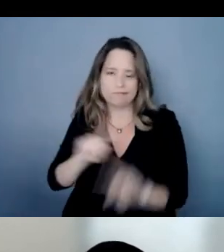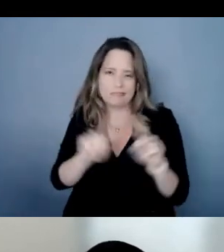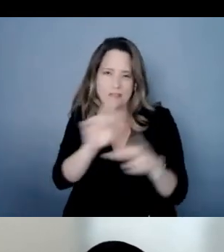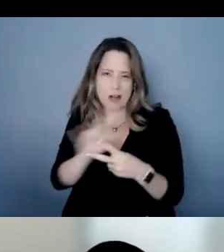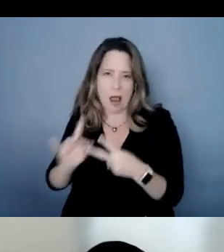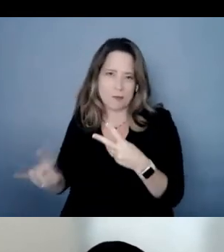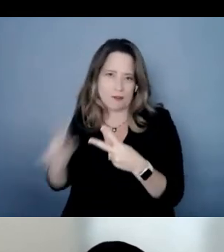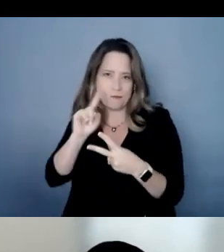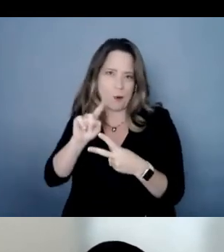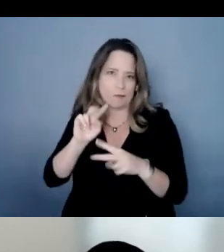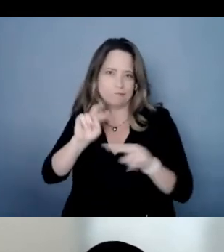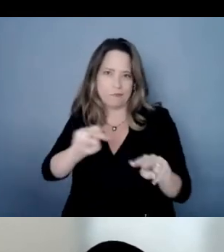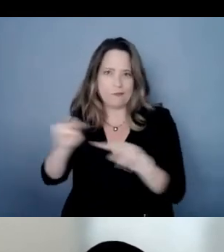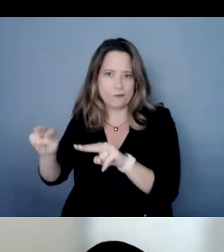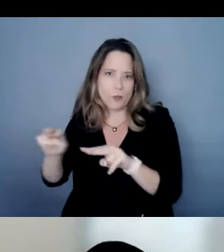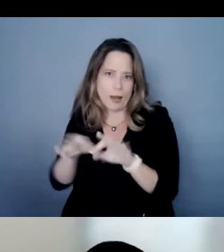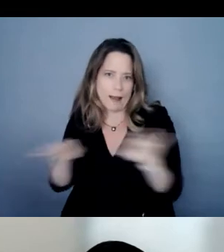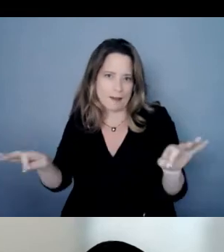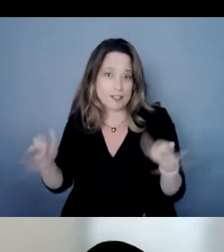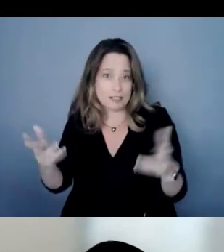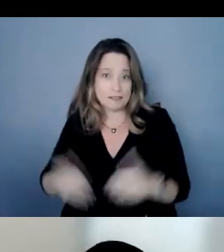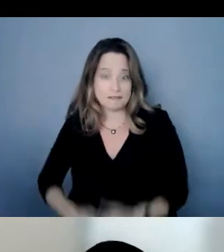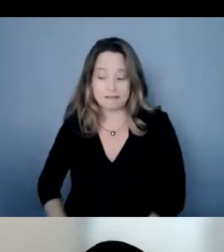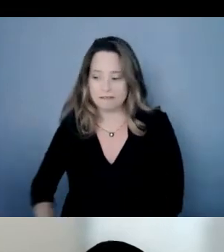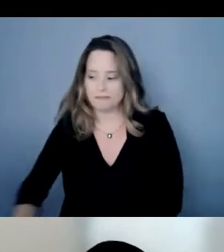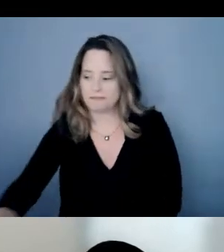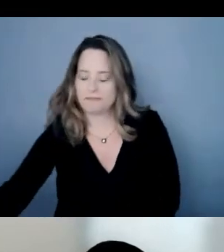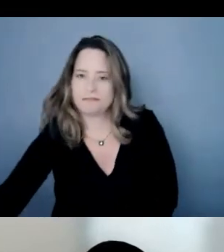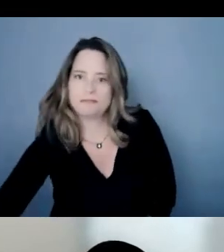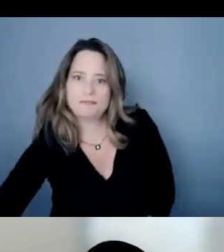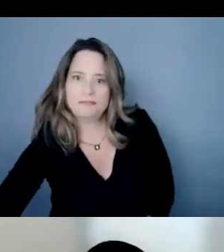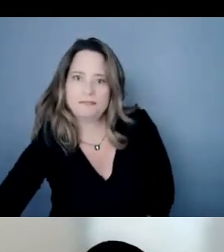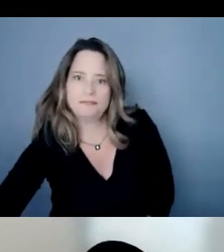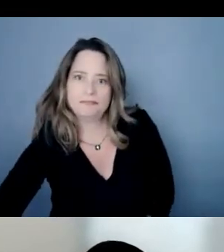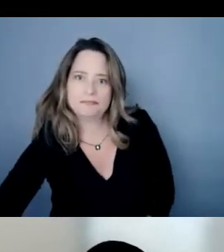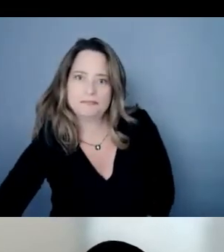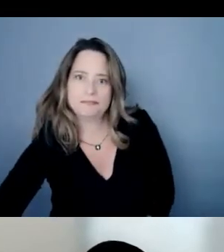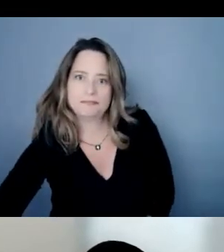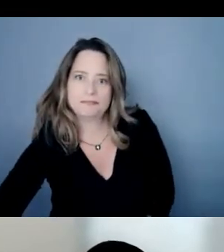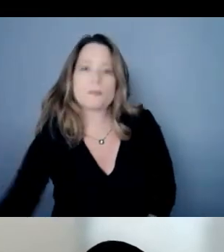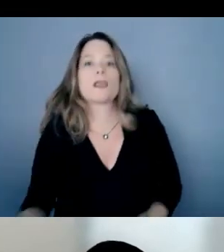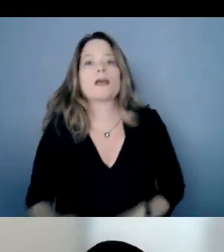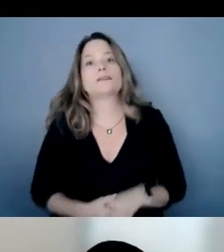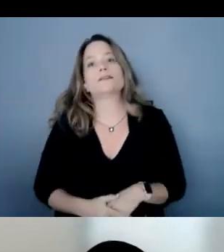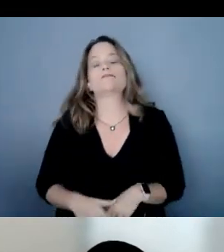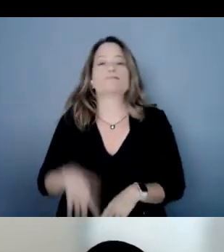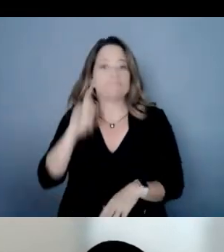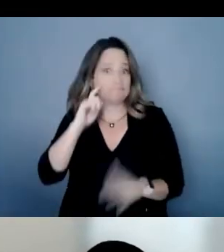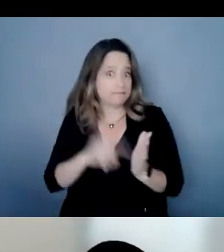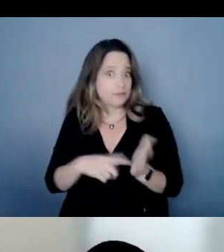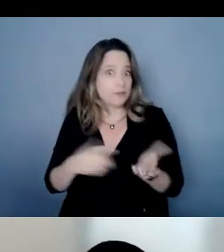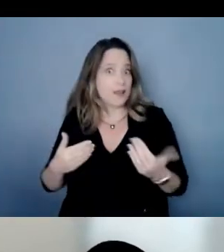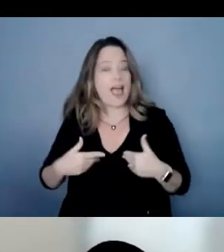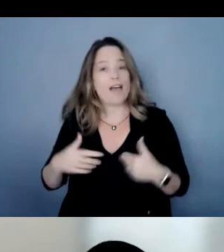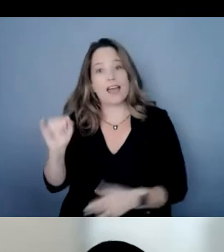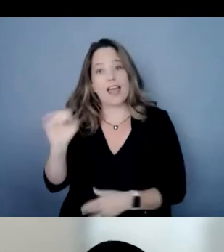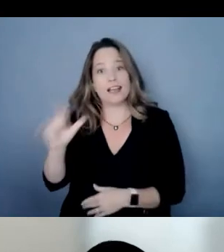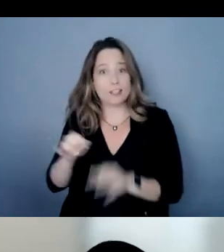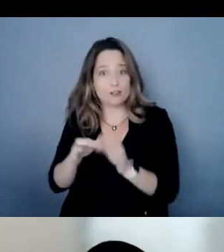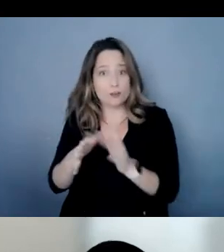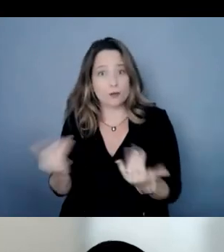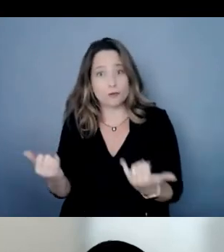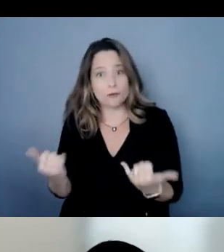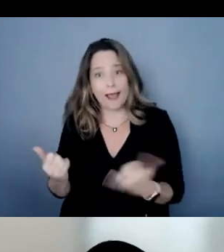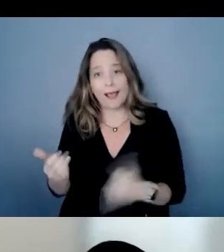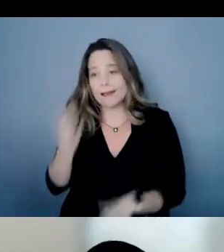experience as you can see we also have an asl interpreter today thank you